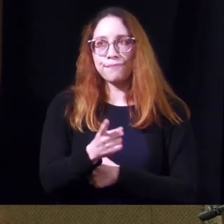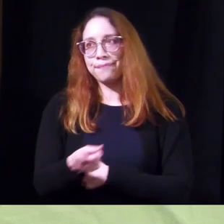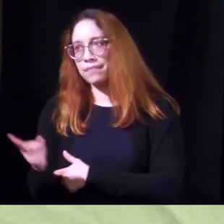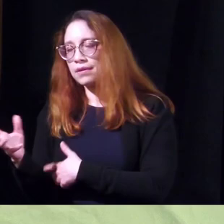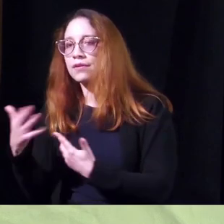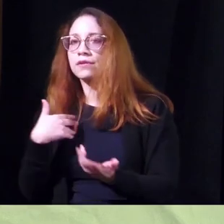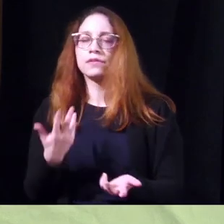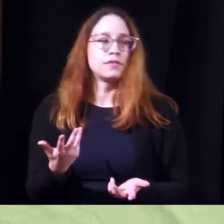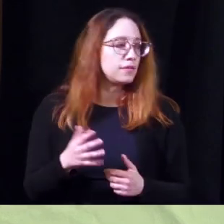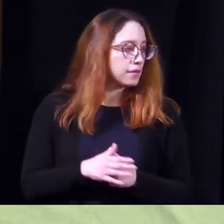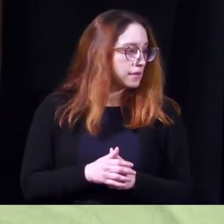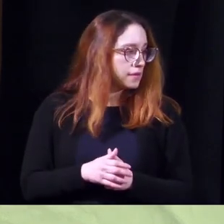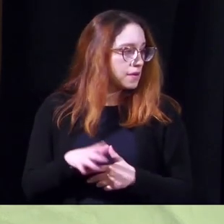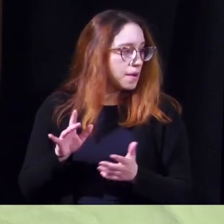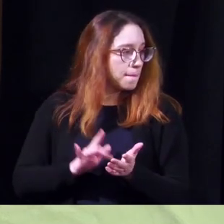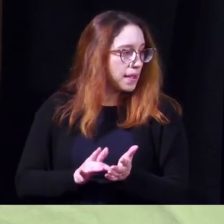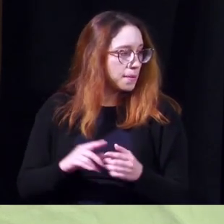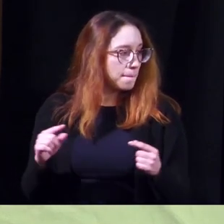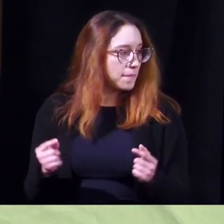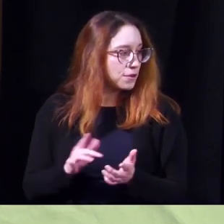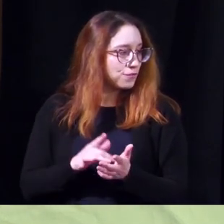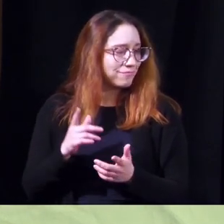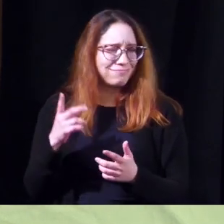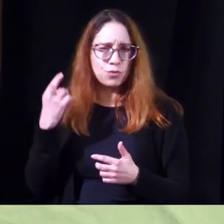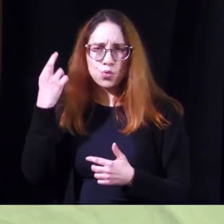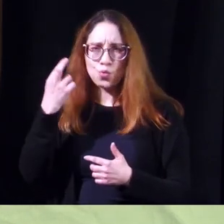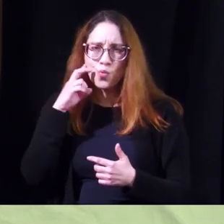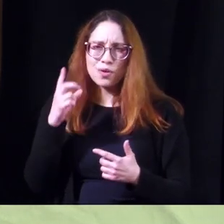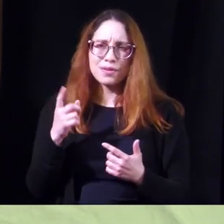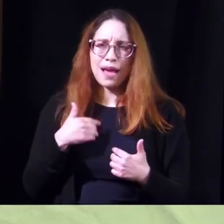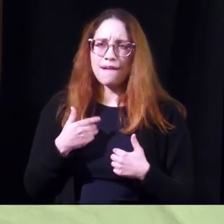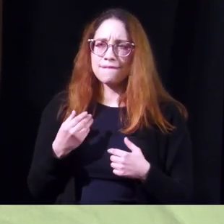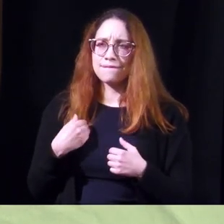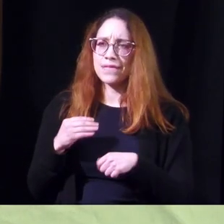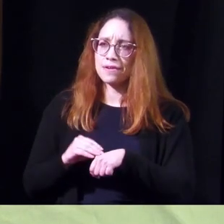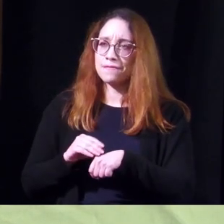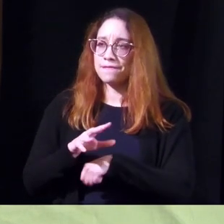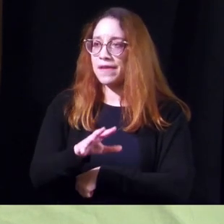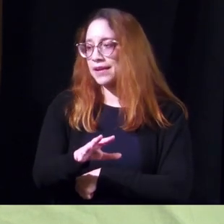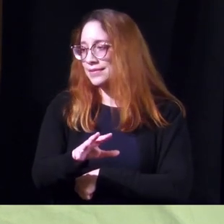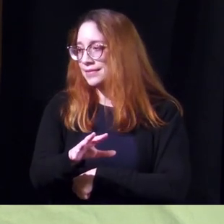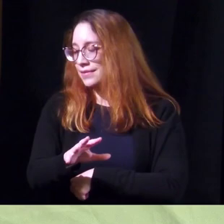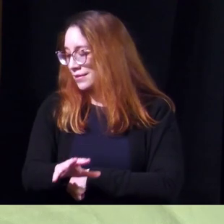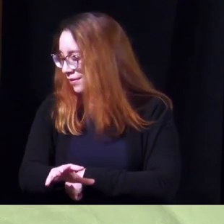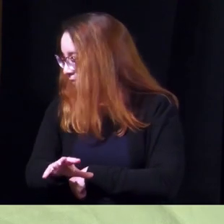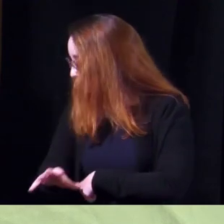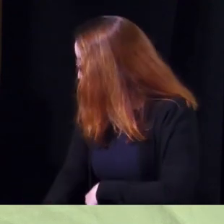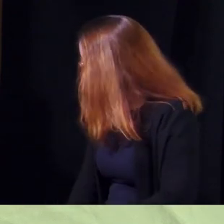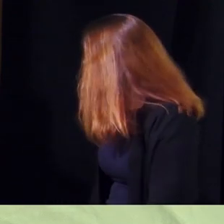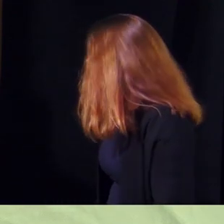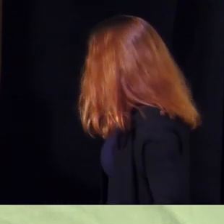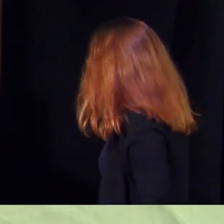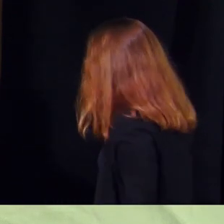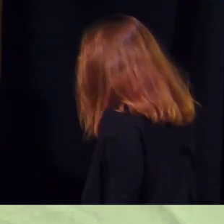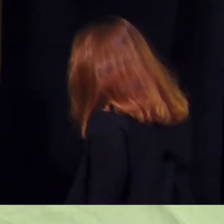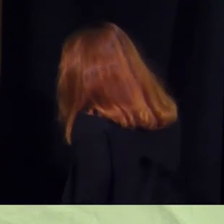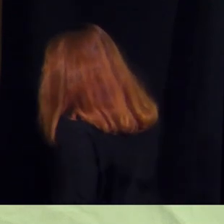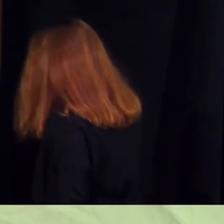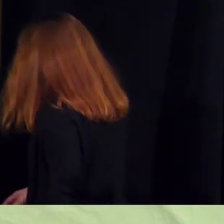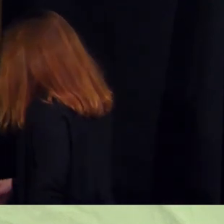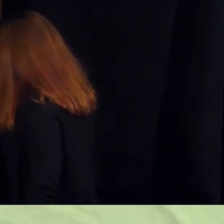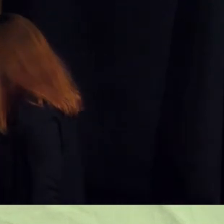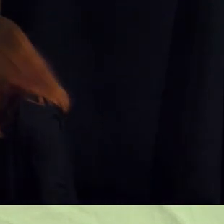tramadol is a pain medication for some reason it seems to also have an effect on on uh climax premature